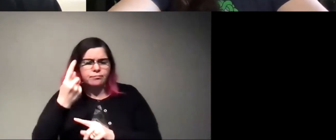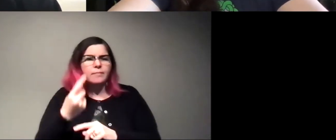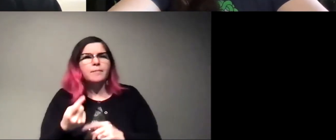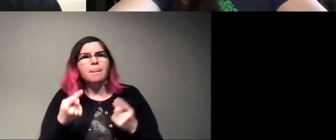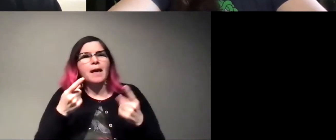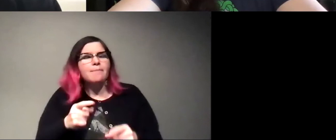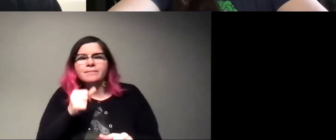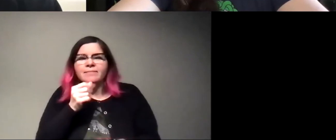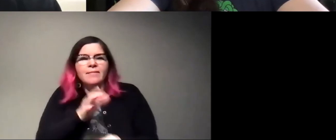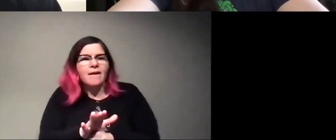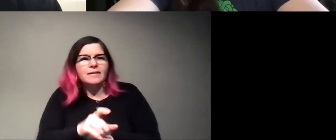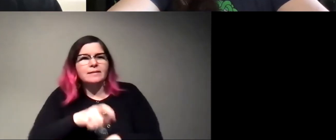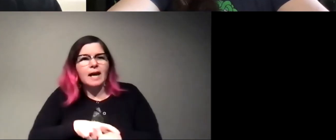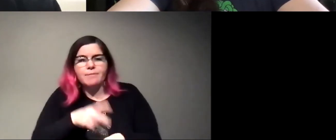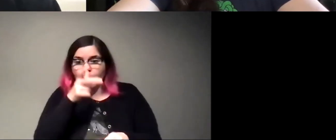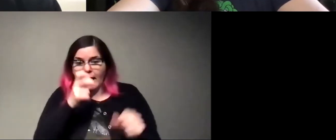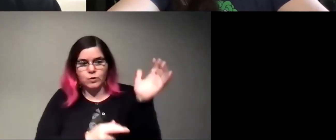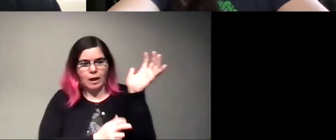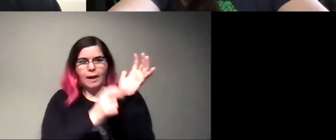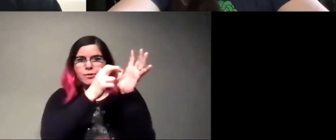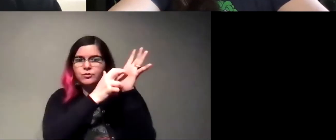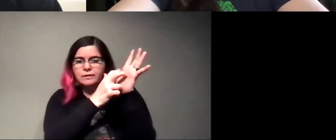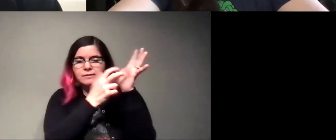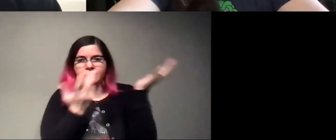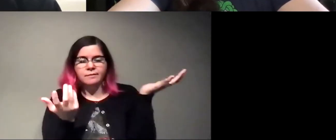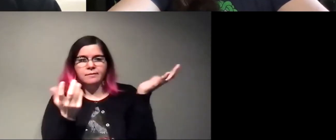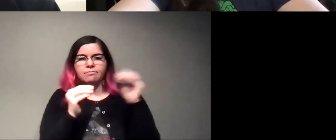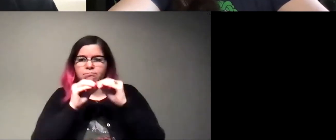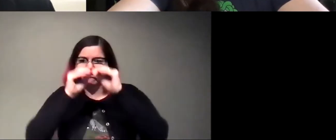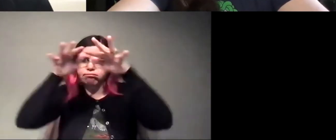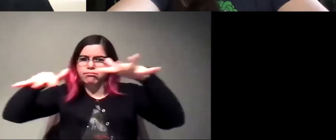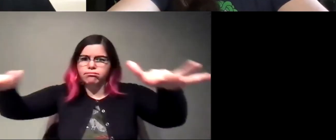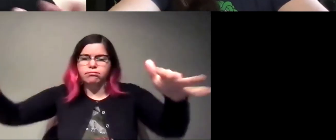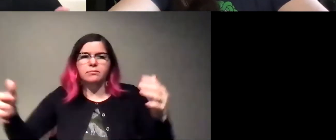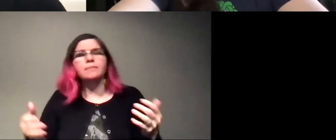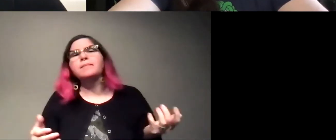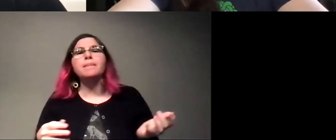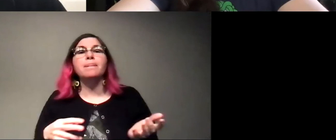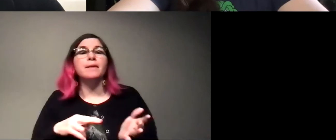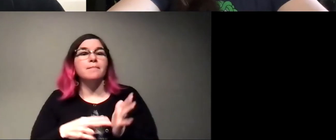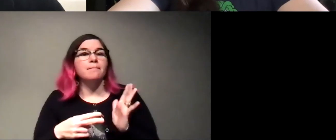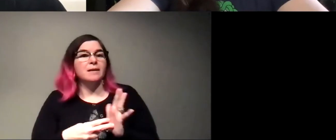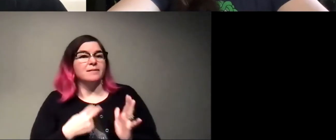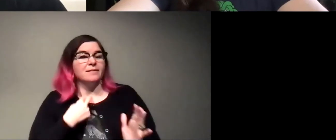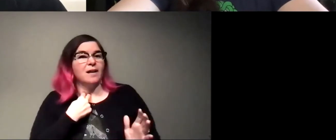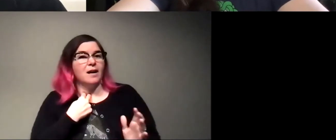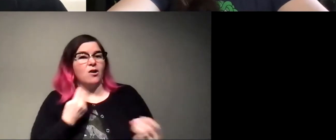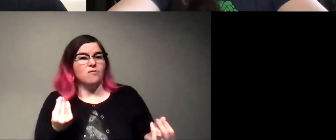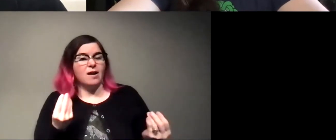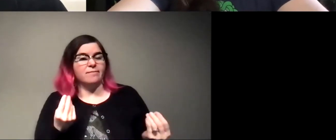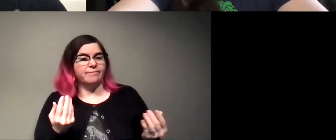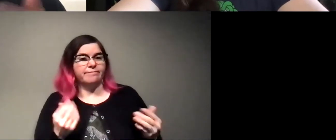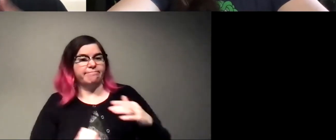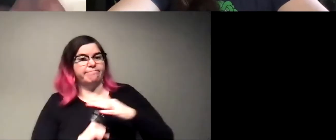give enough time for the ant to climb the tree and then, and spread your spores. So basically you're stuck on the ground and you